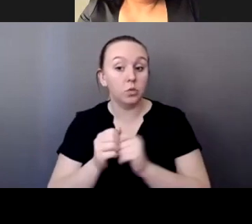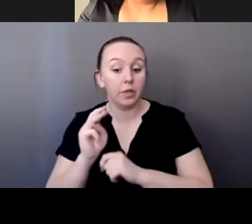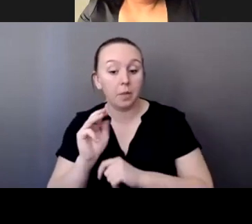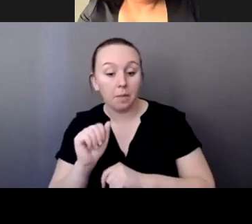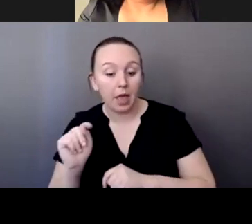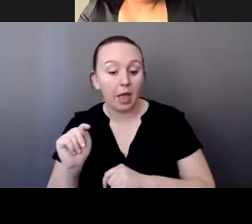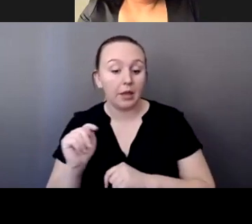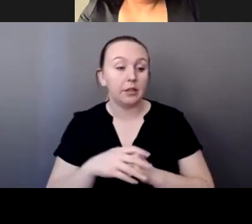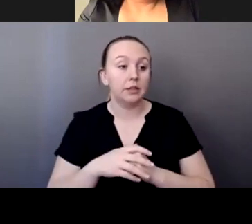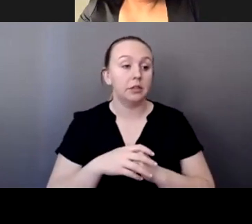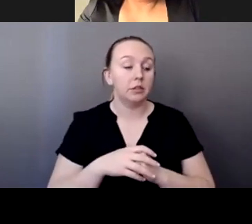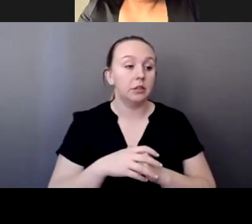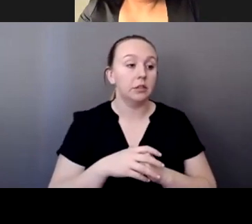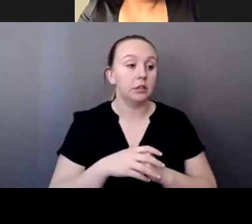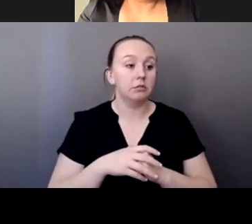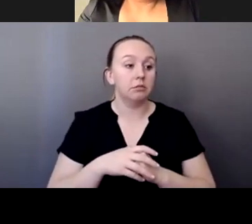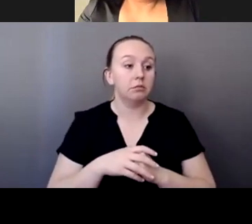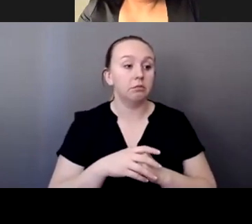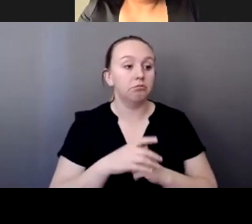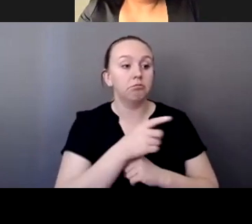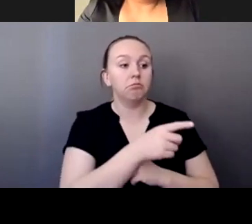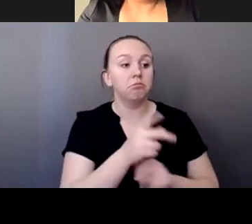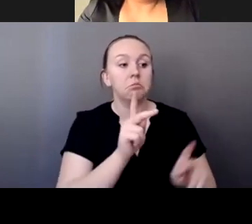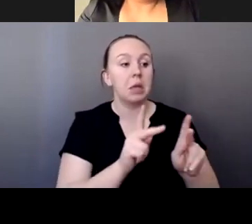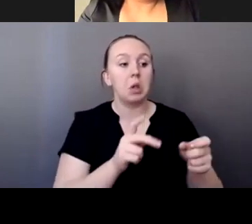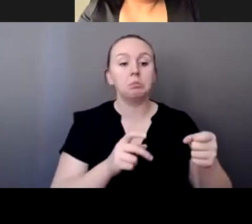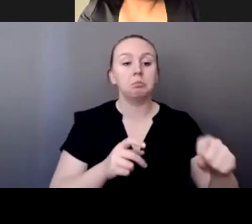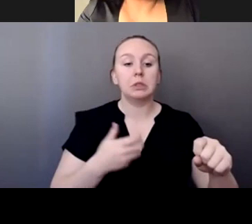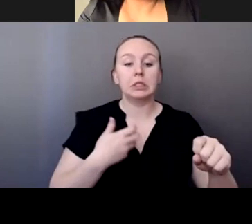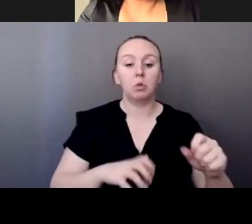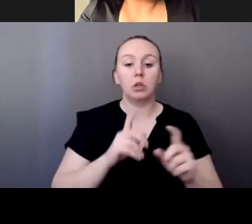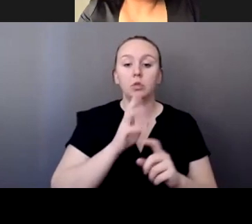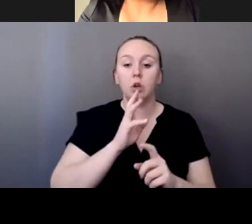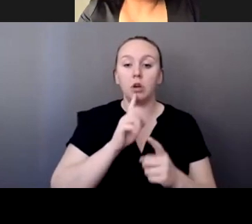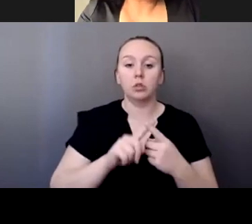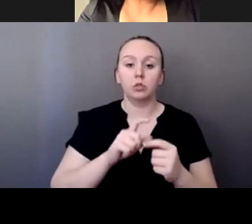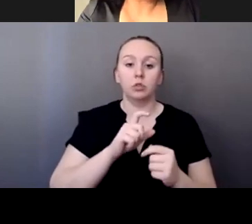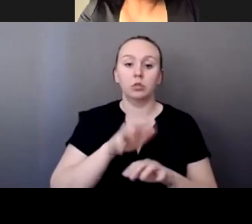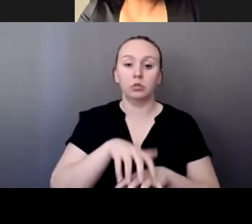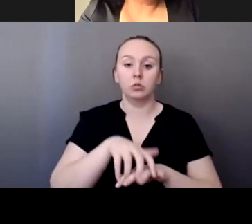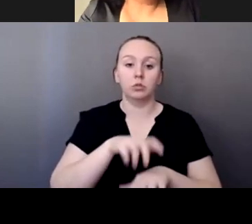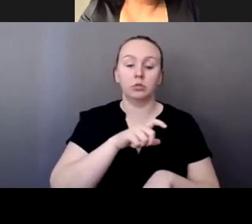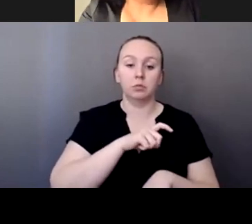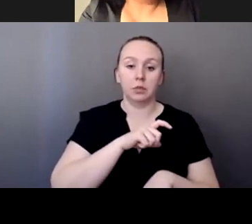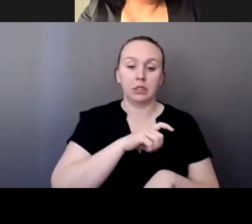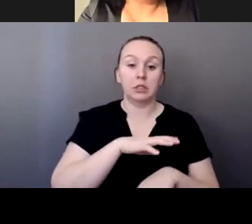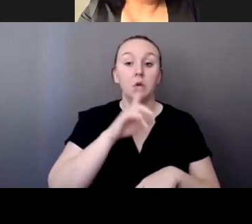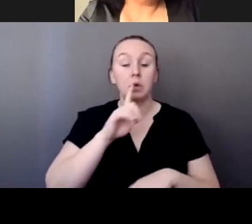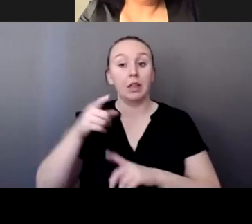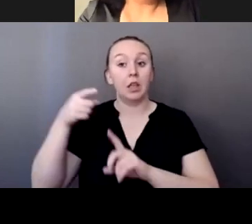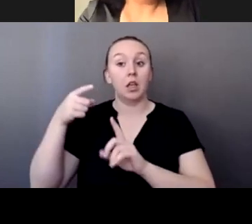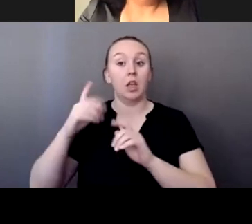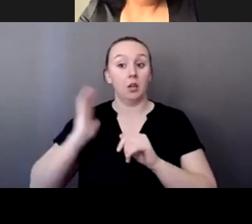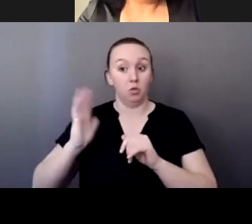um, when those people didn't want to talk to them, well, then it was Box or Box Elder County that originally had